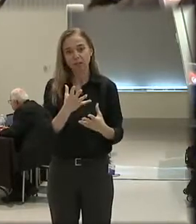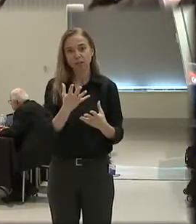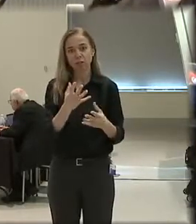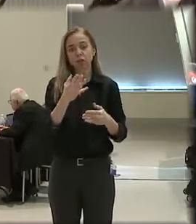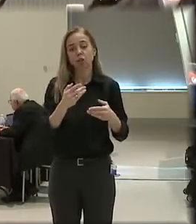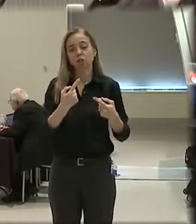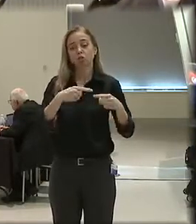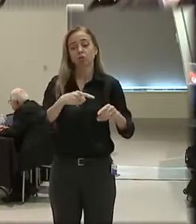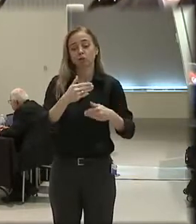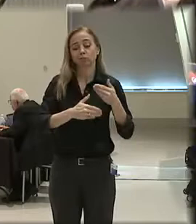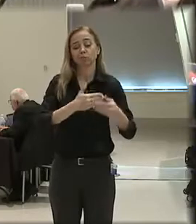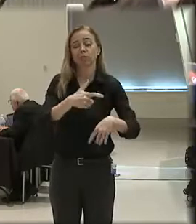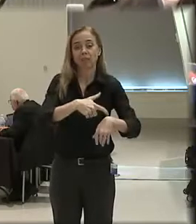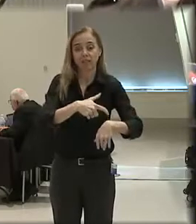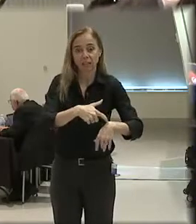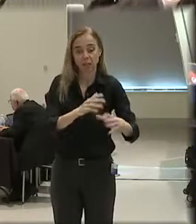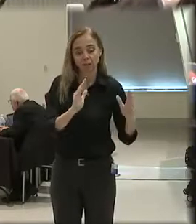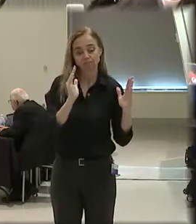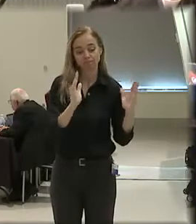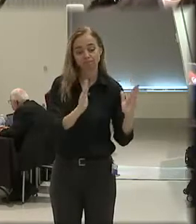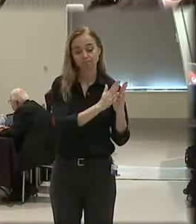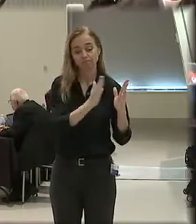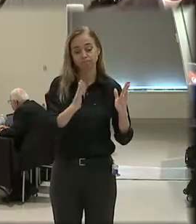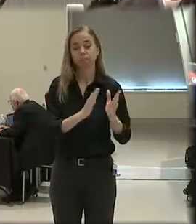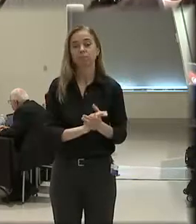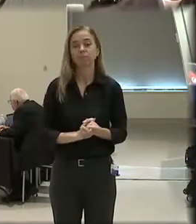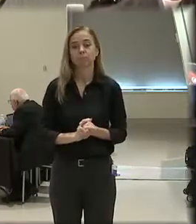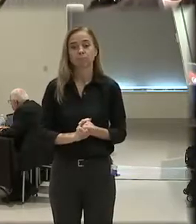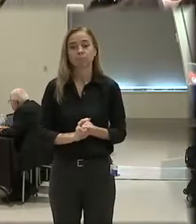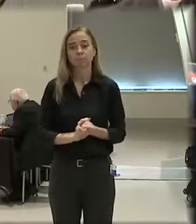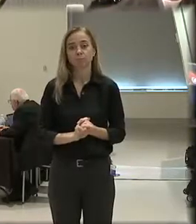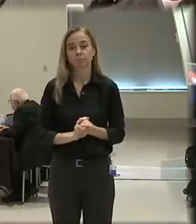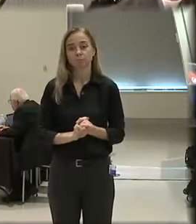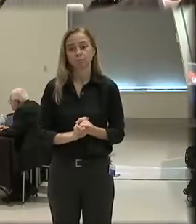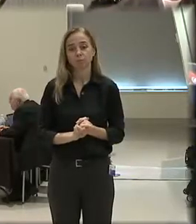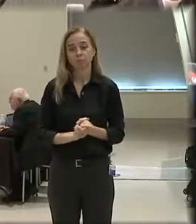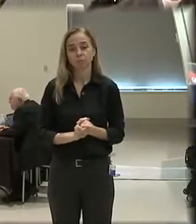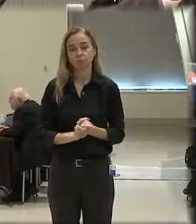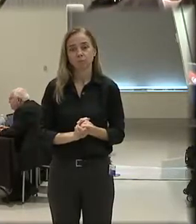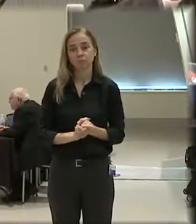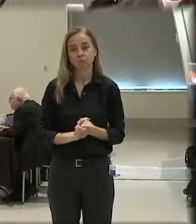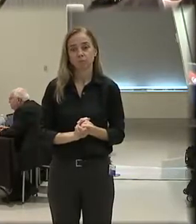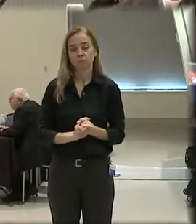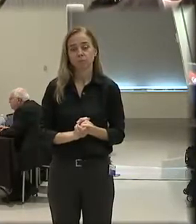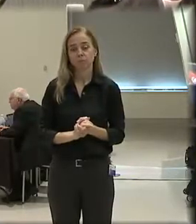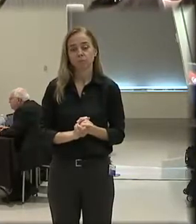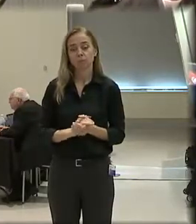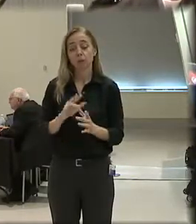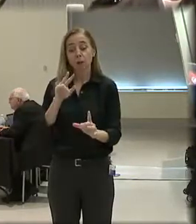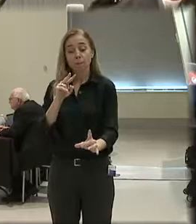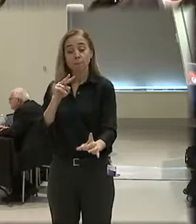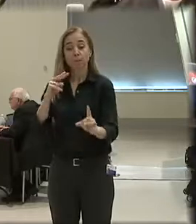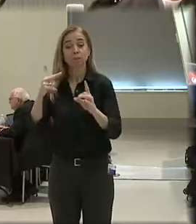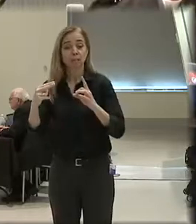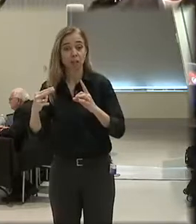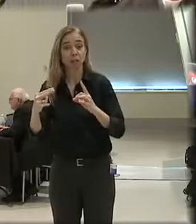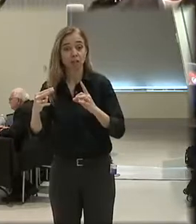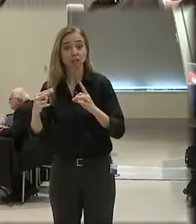time. I will tell you that perception drives